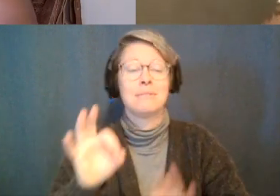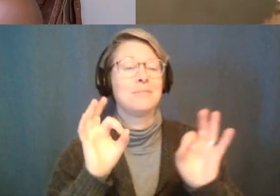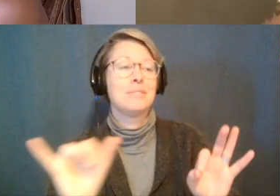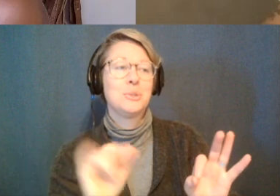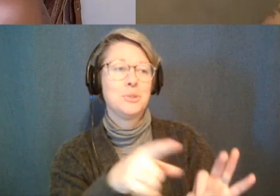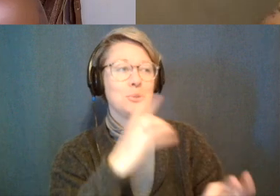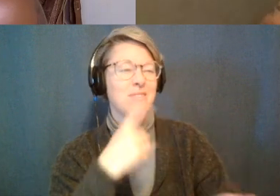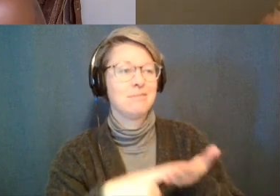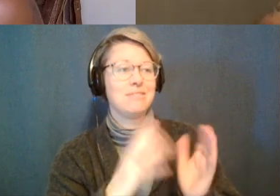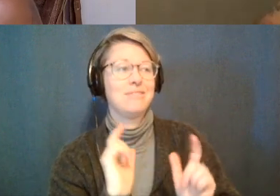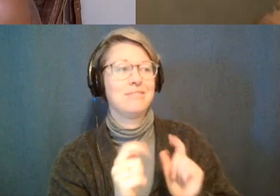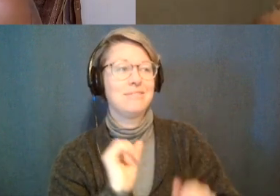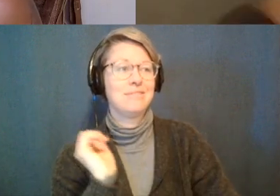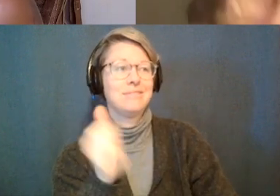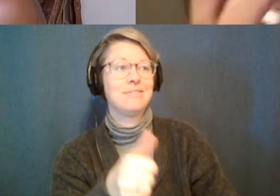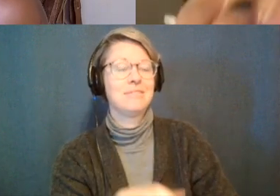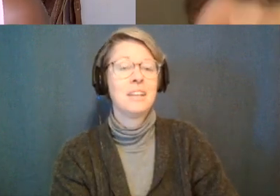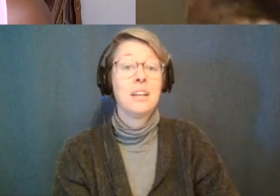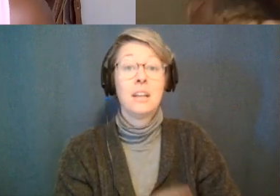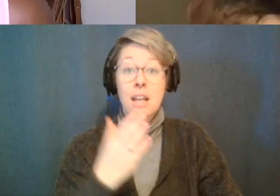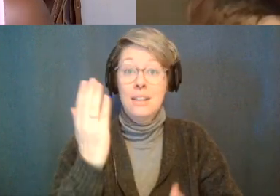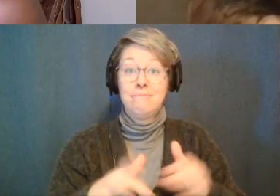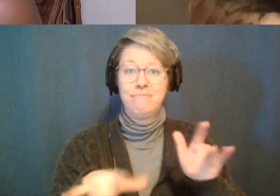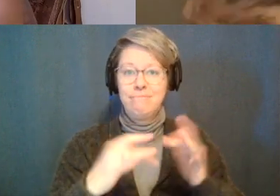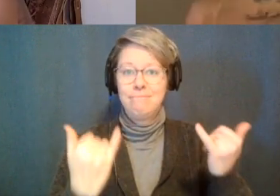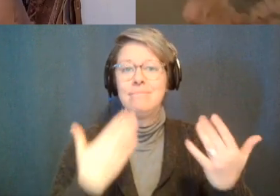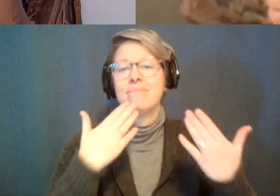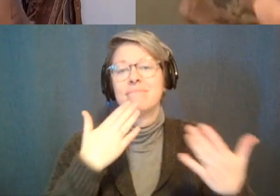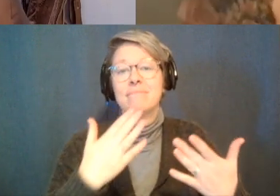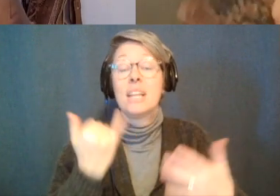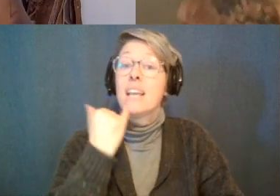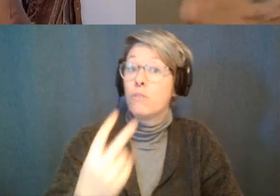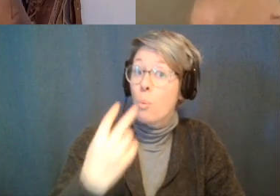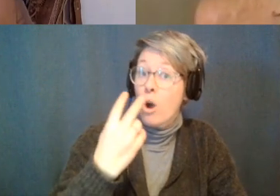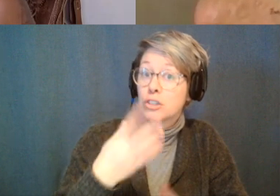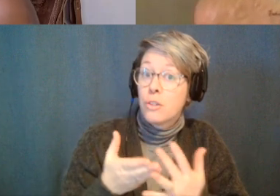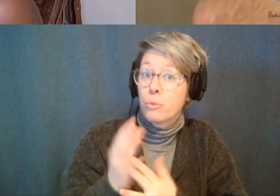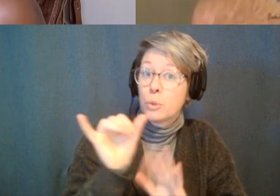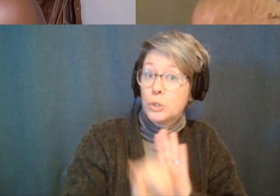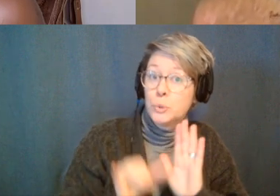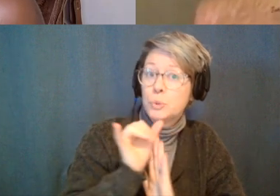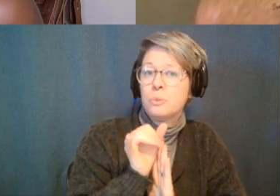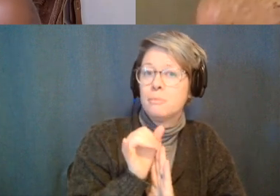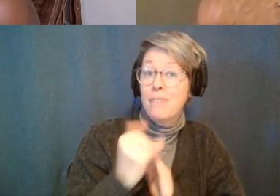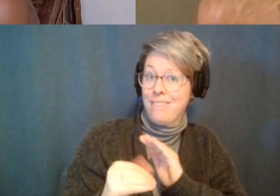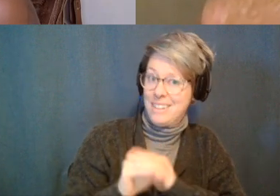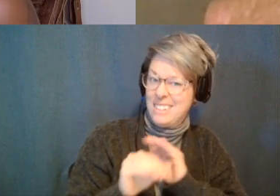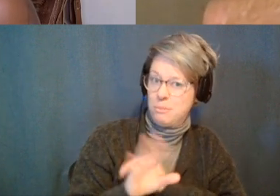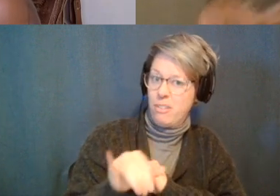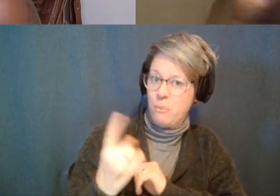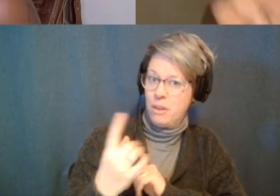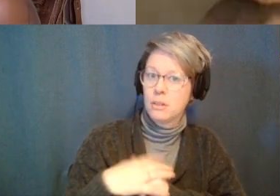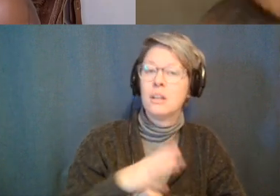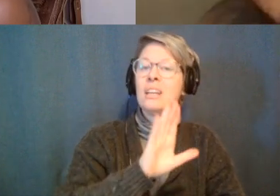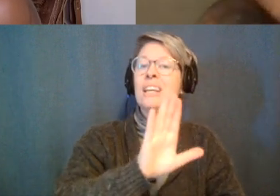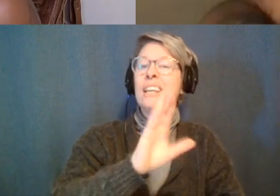i'm just gonna end this recording now so thanks guys um and if you're watching this on youtube the accessible version um all of